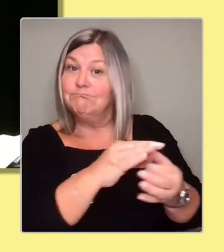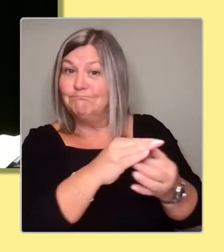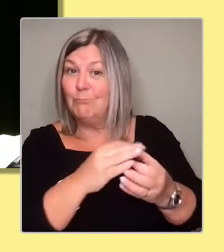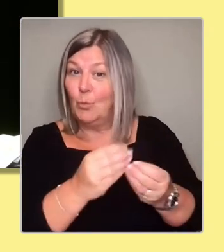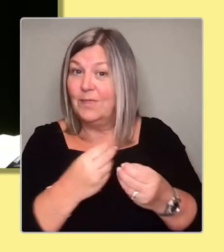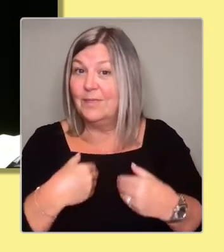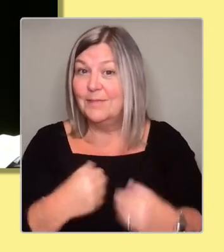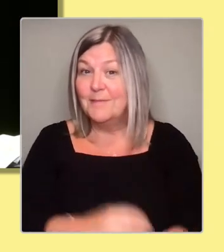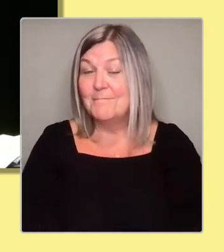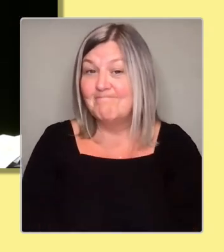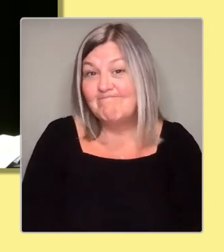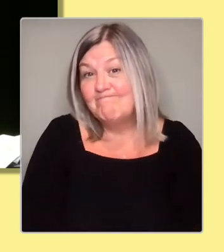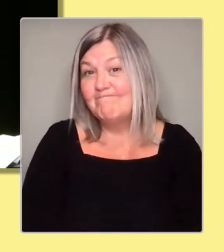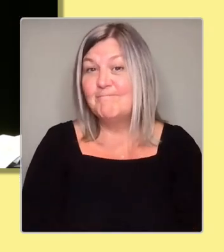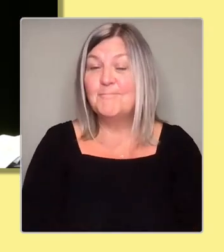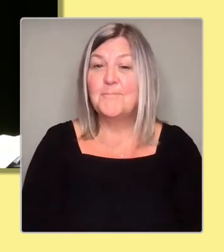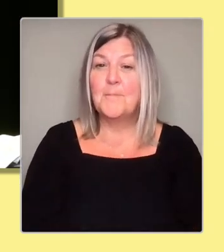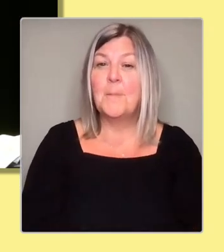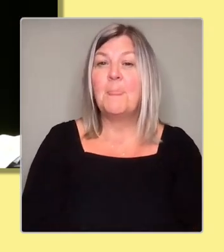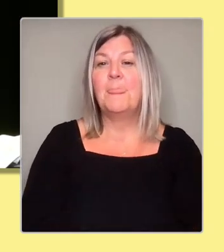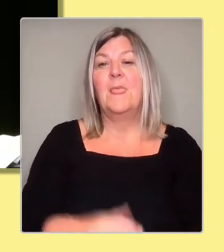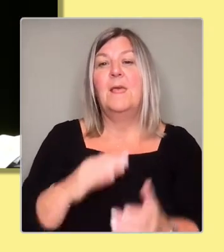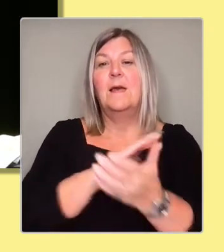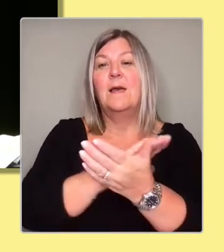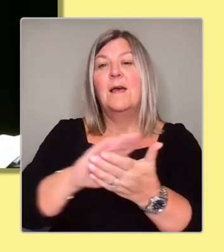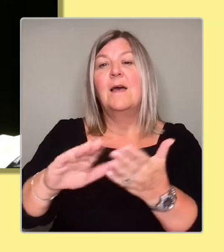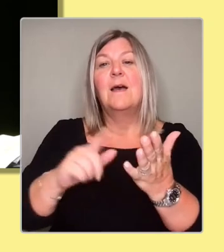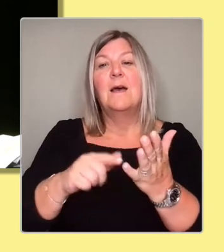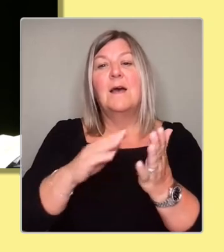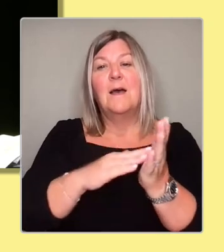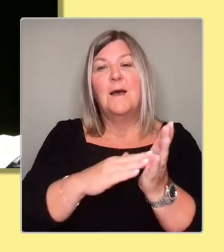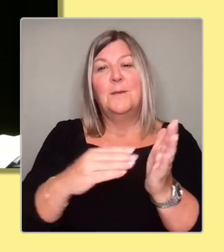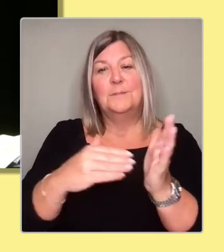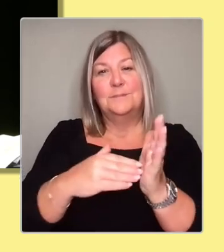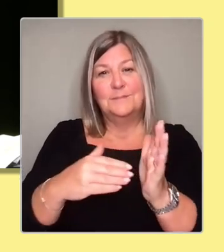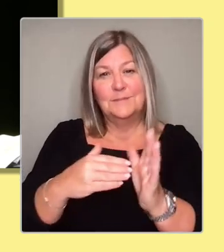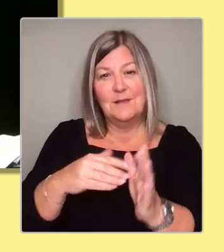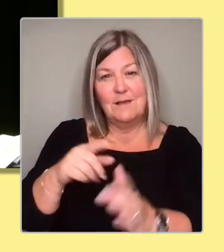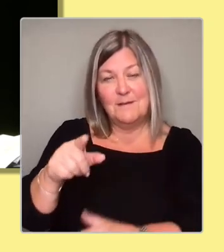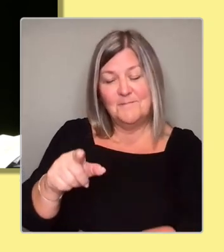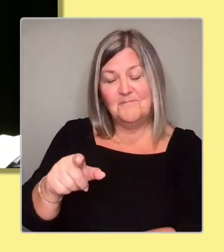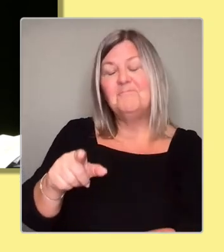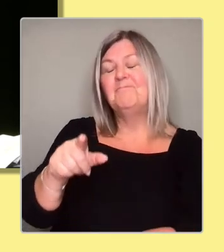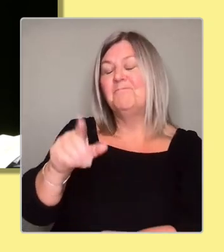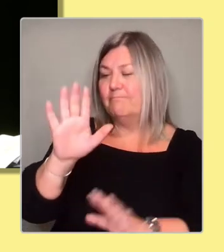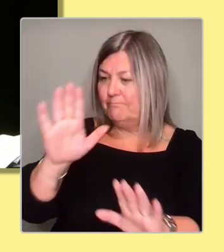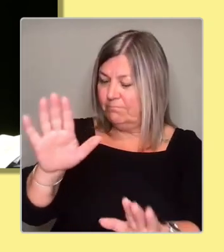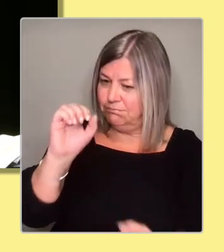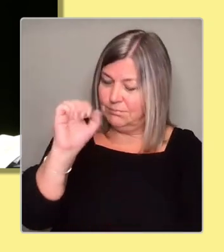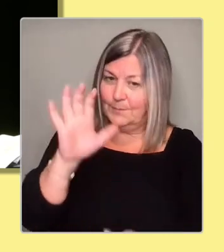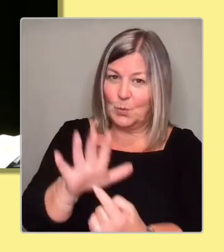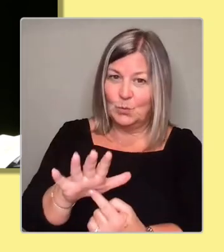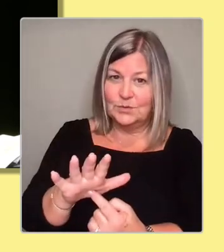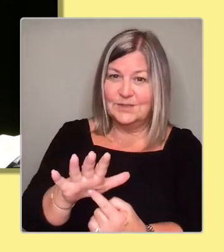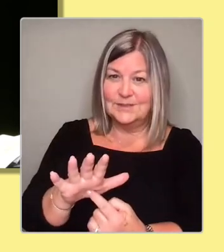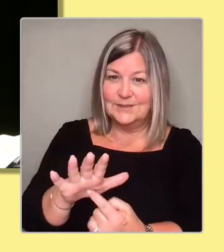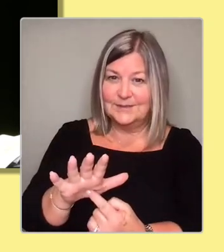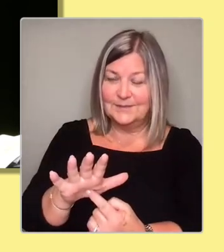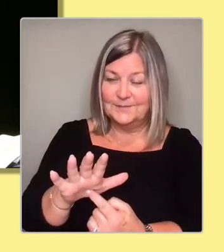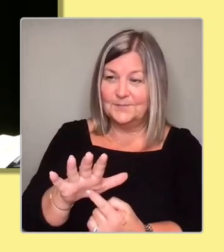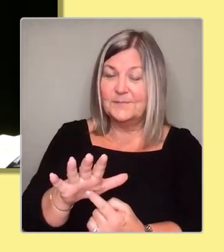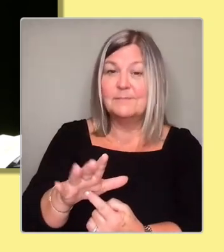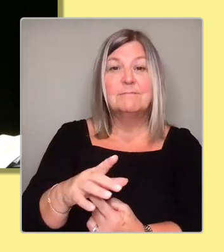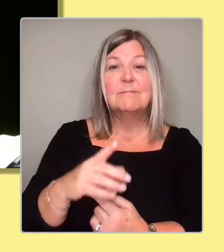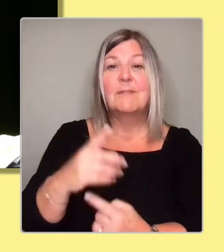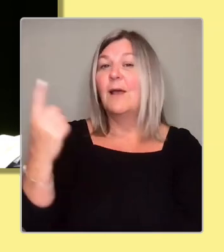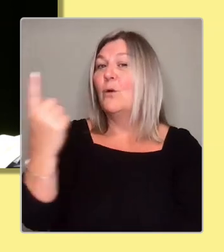Look, it's so, so important that whoever the next first minister is,